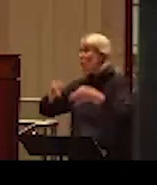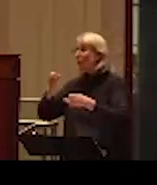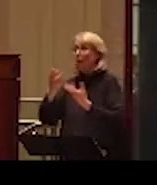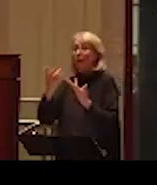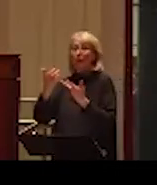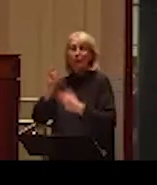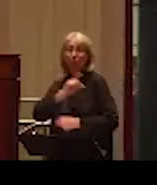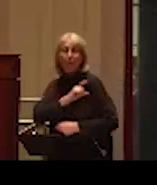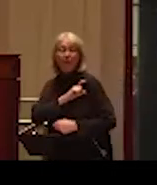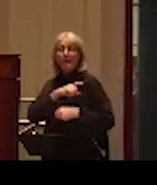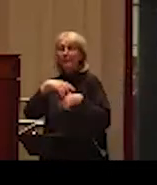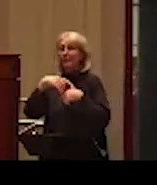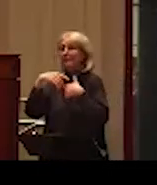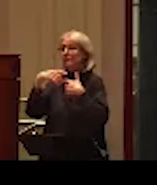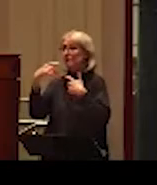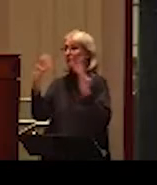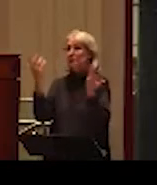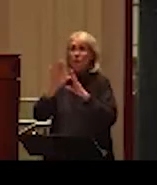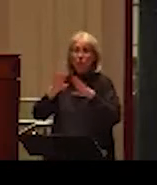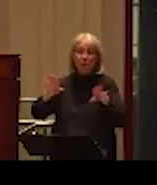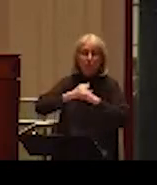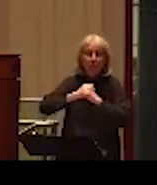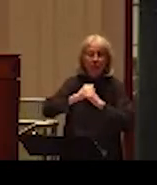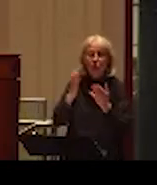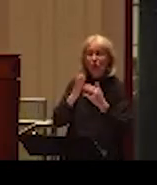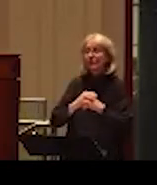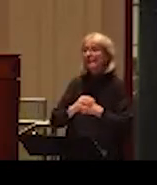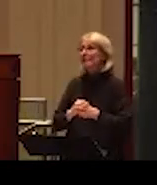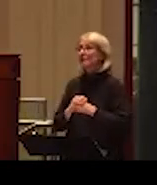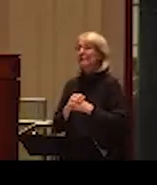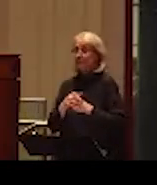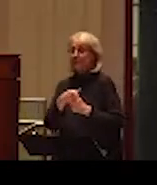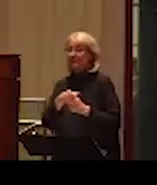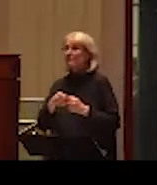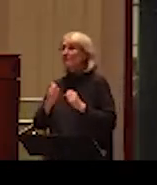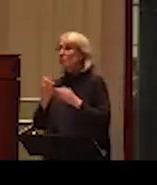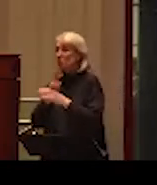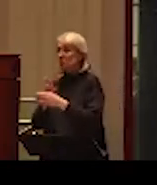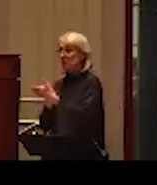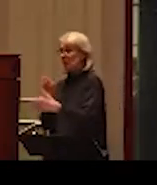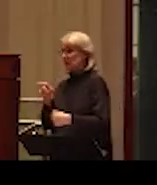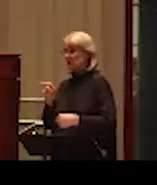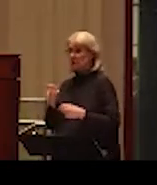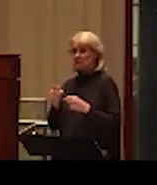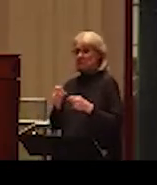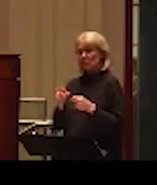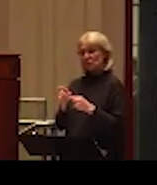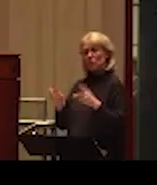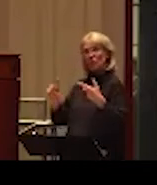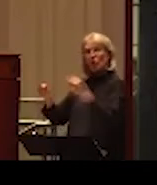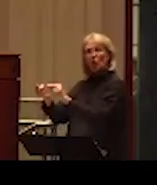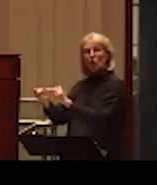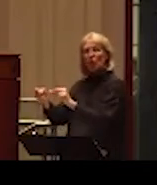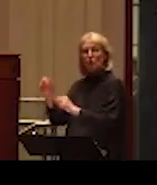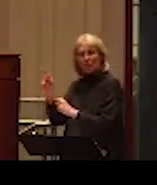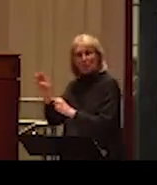enforcement, child protective services, against the partner in an abusive manner. So, some of these